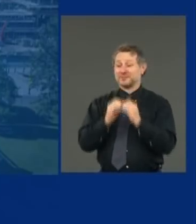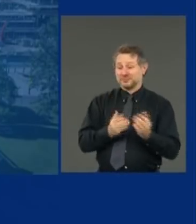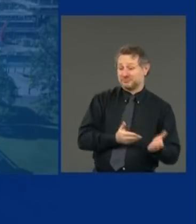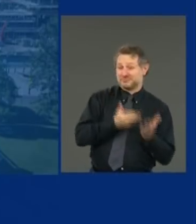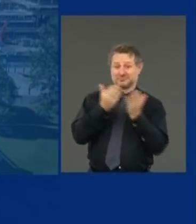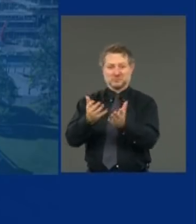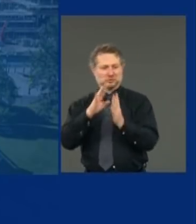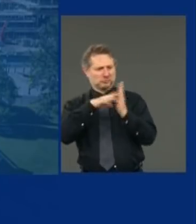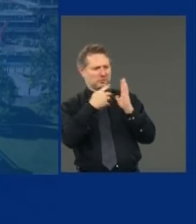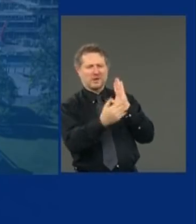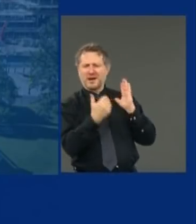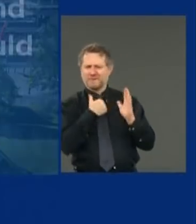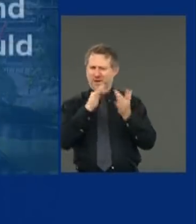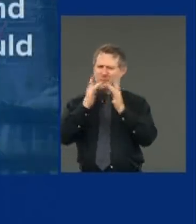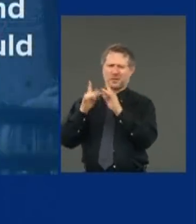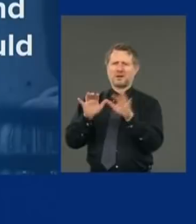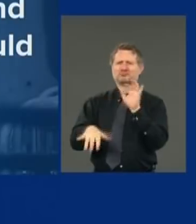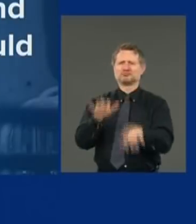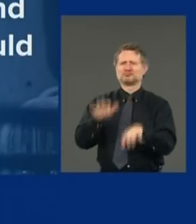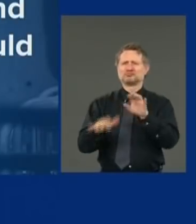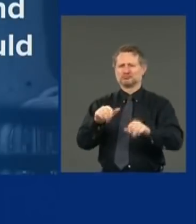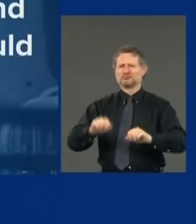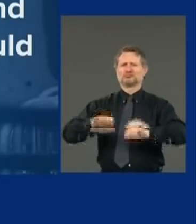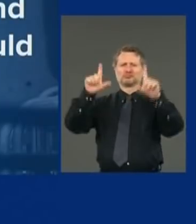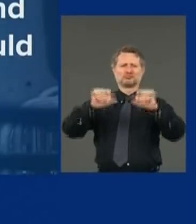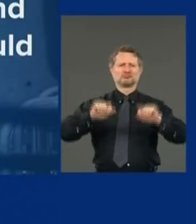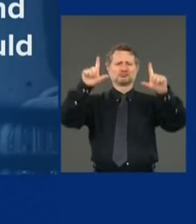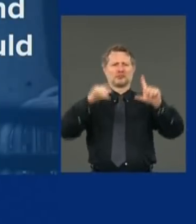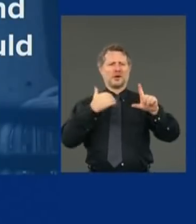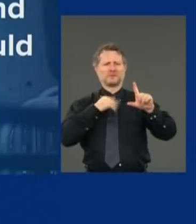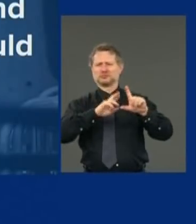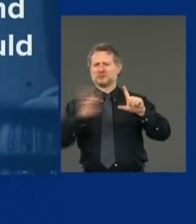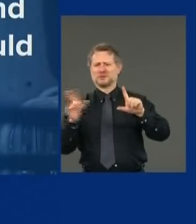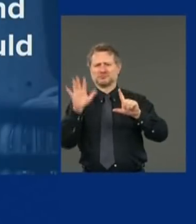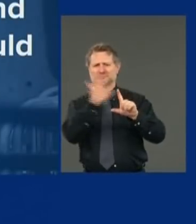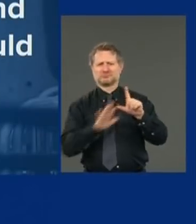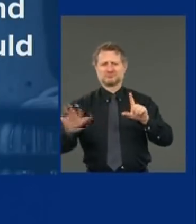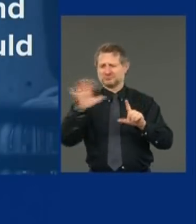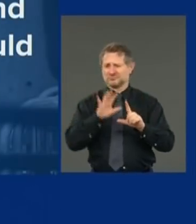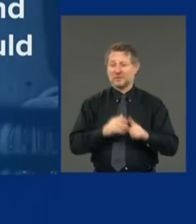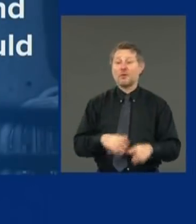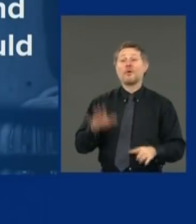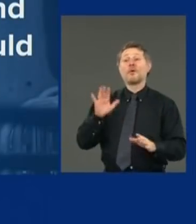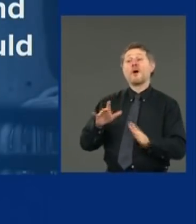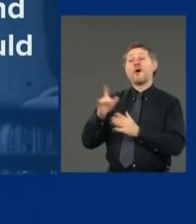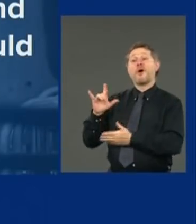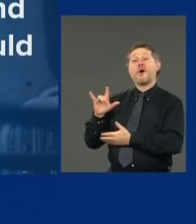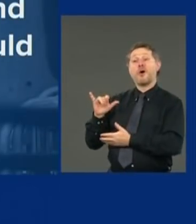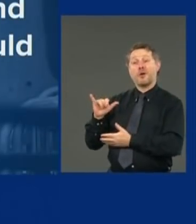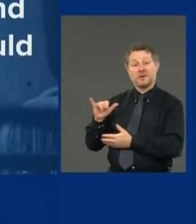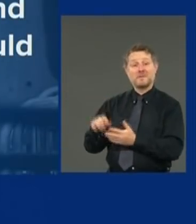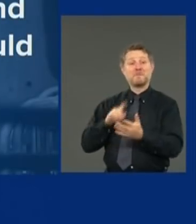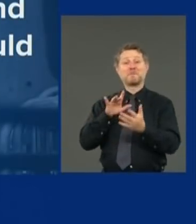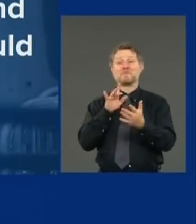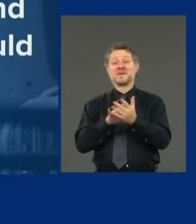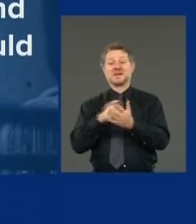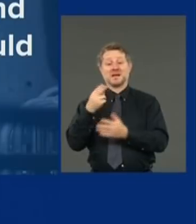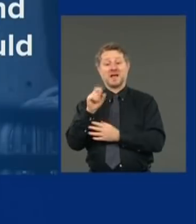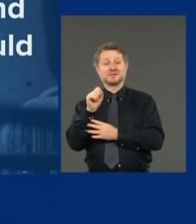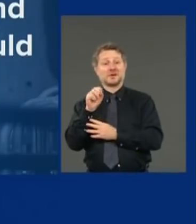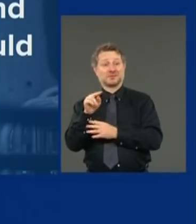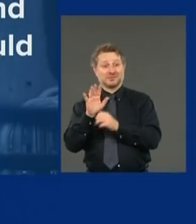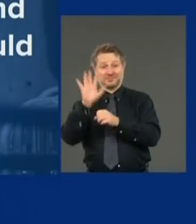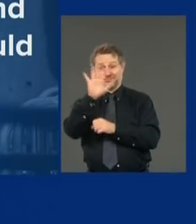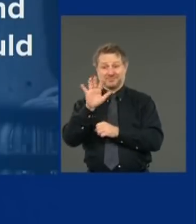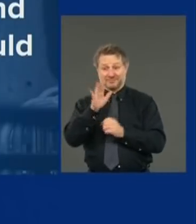go online, see where they are by their region. Long Island and Mid-Hudson region. If